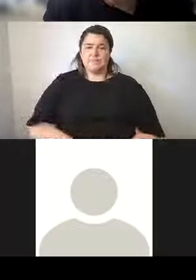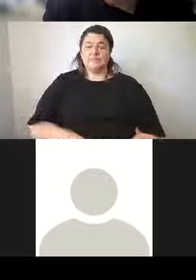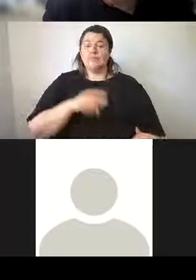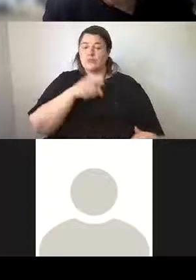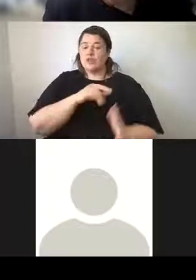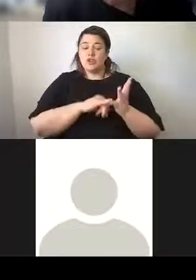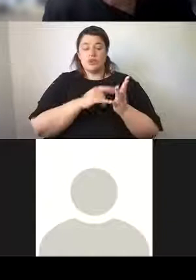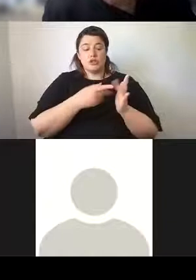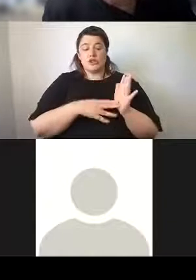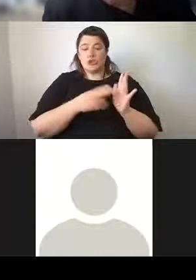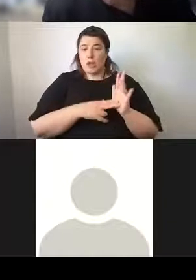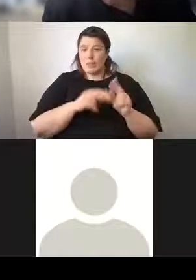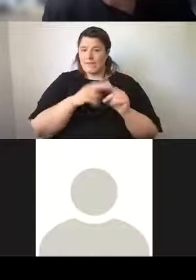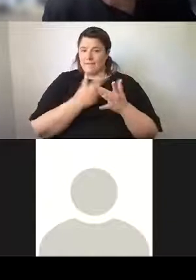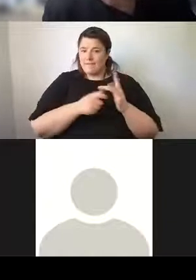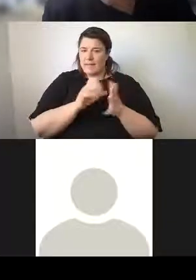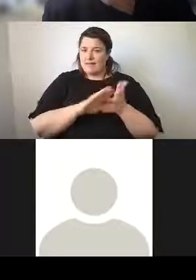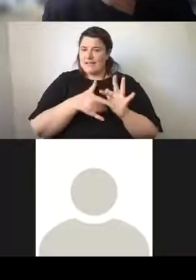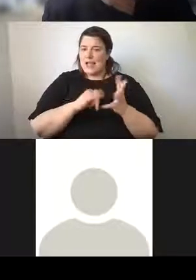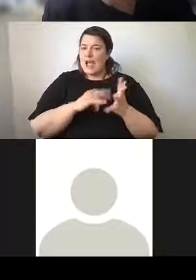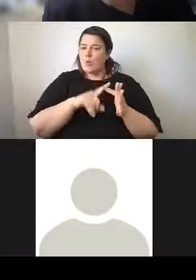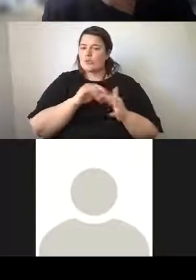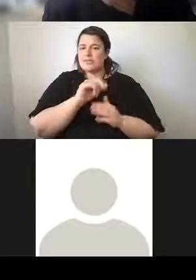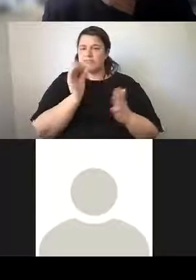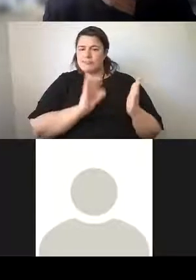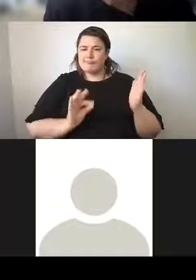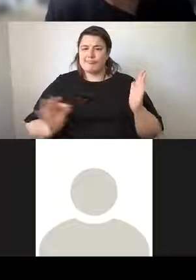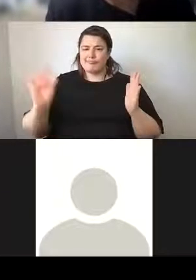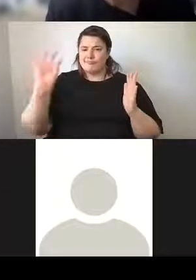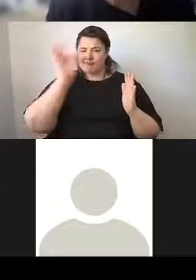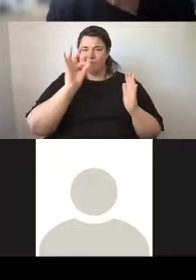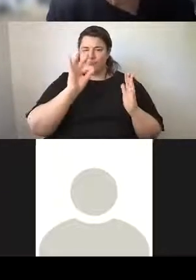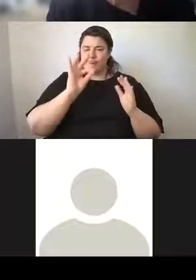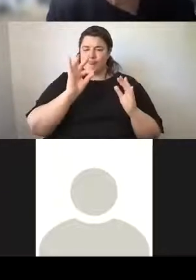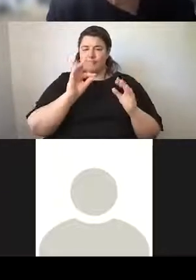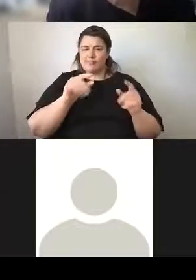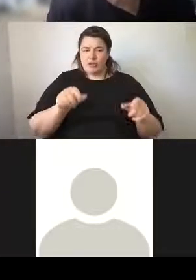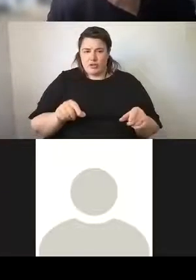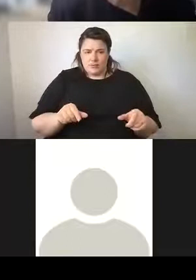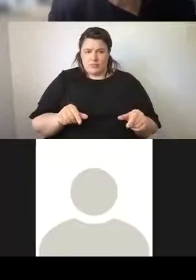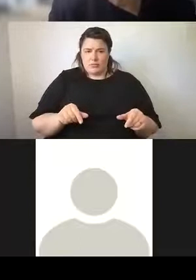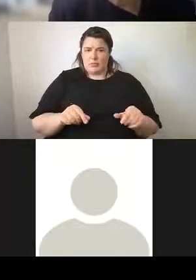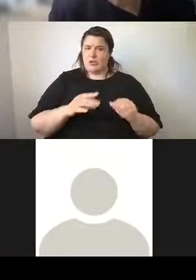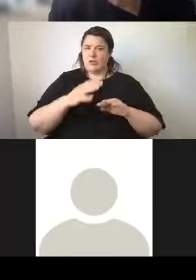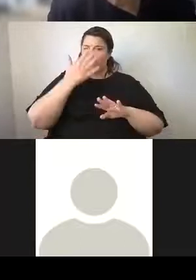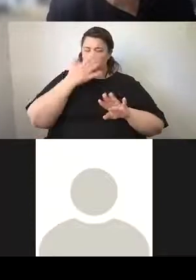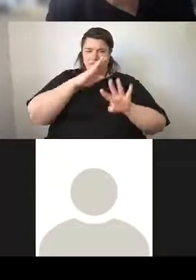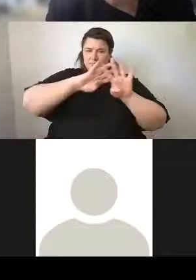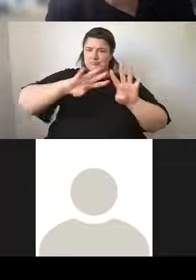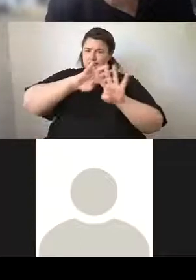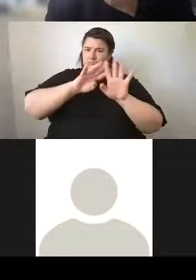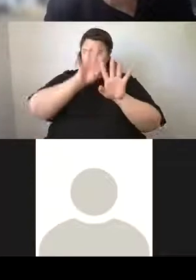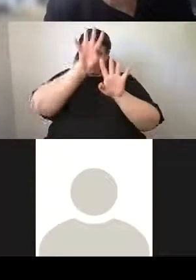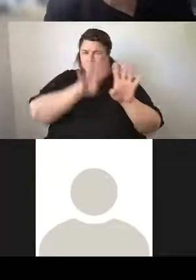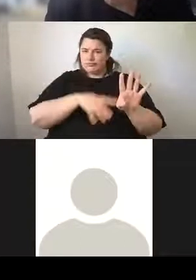here where he's drawn the decorative grilles of the front entrances